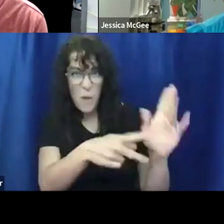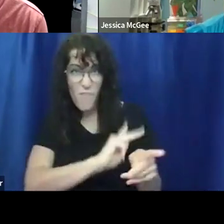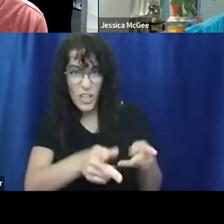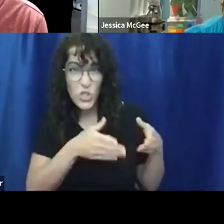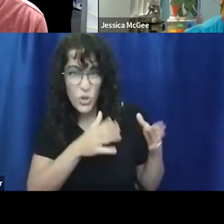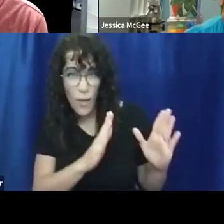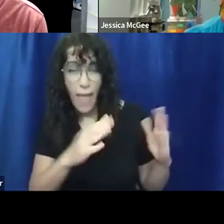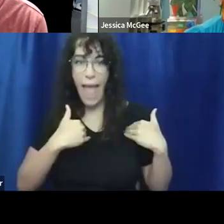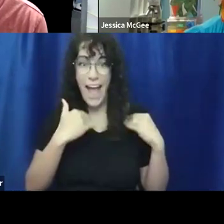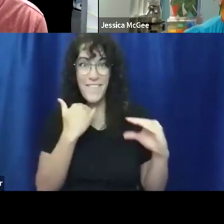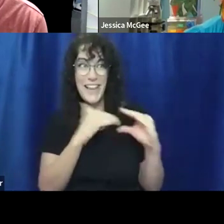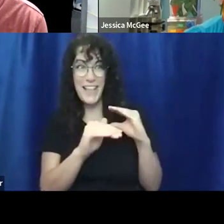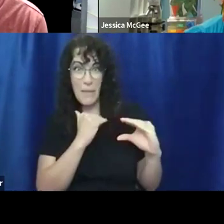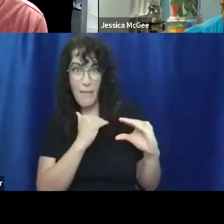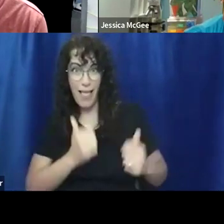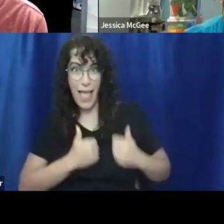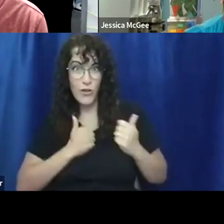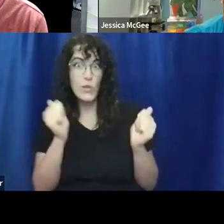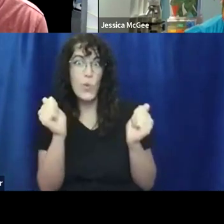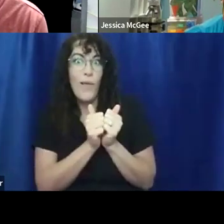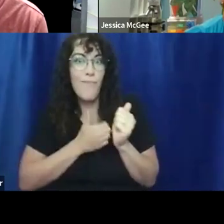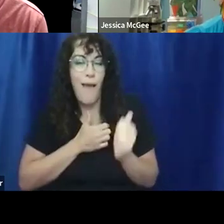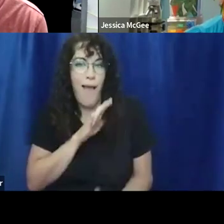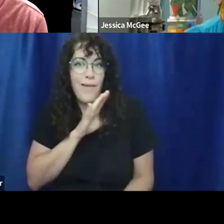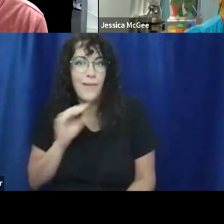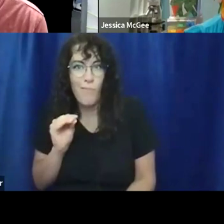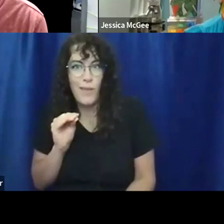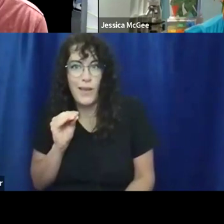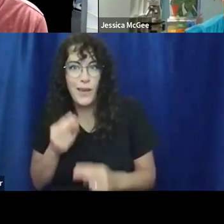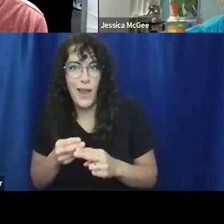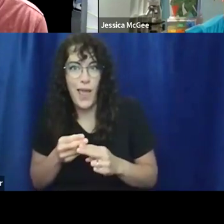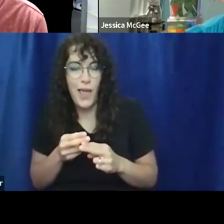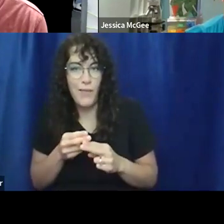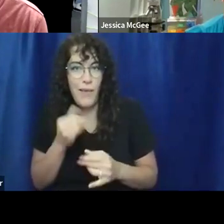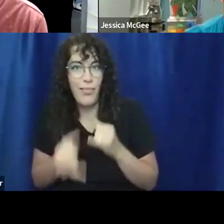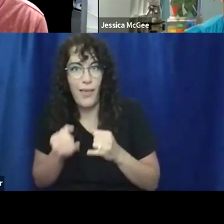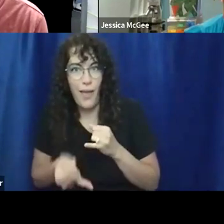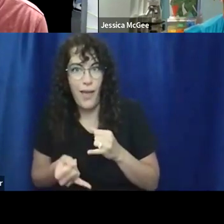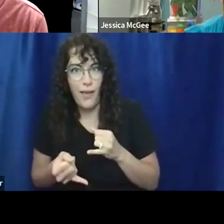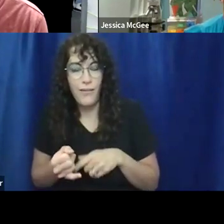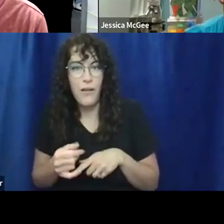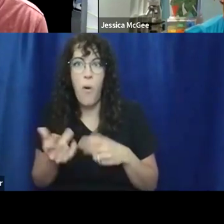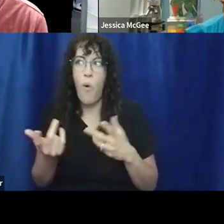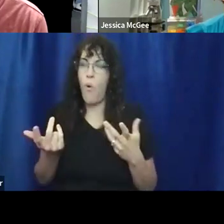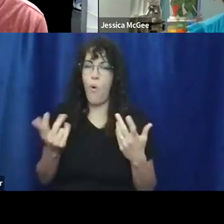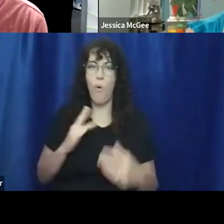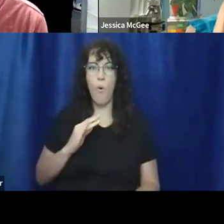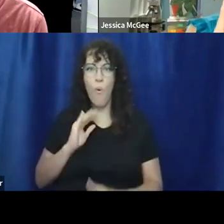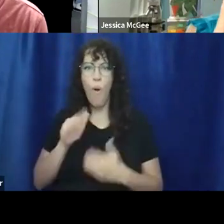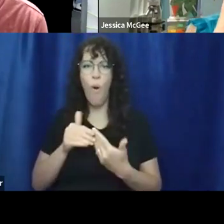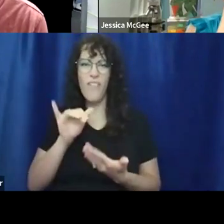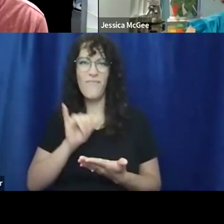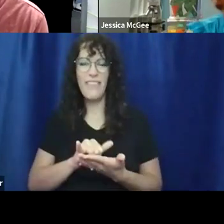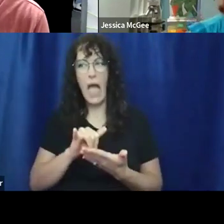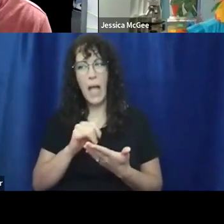an email address with my company in the back, you know, in the end of it, all these things to kind of build my, uh,